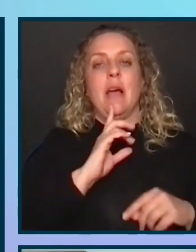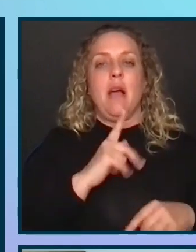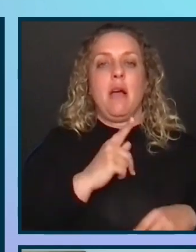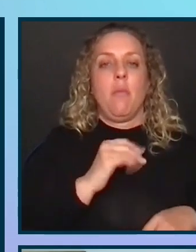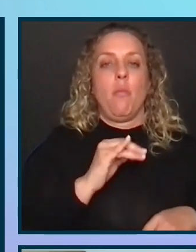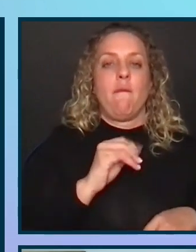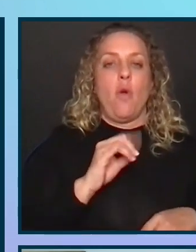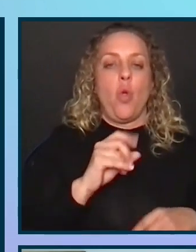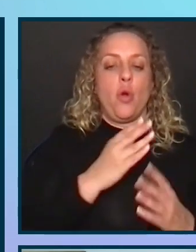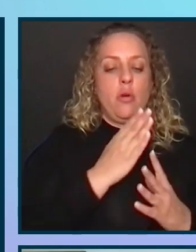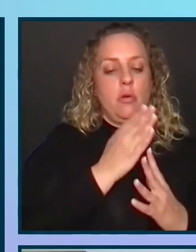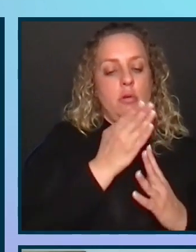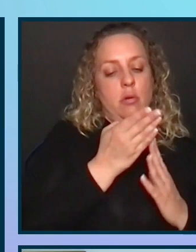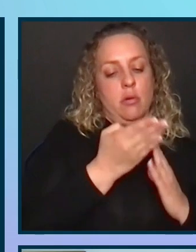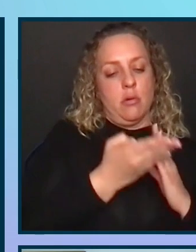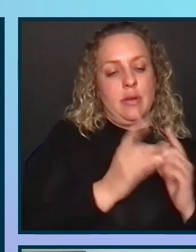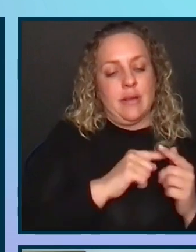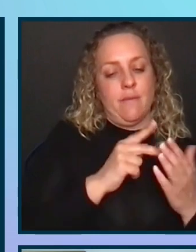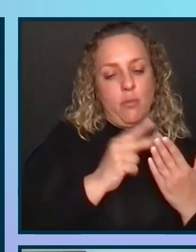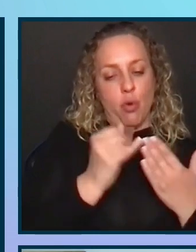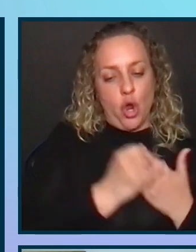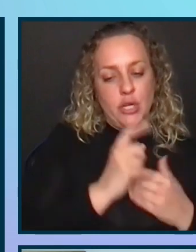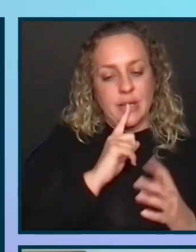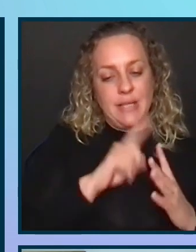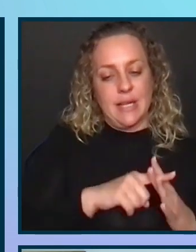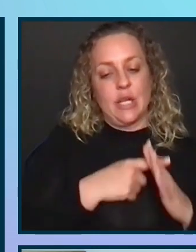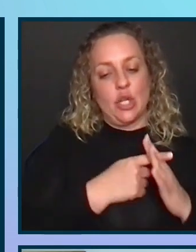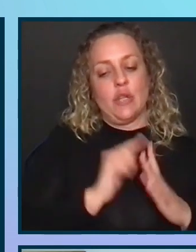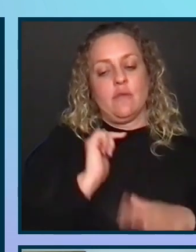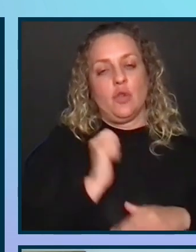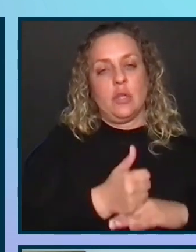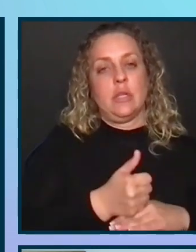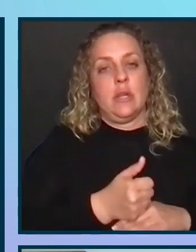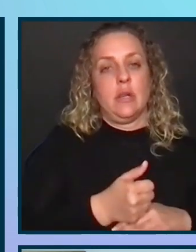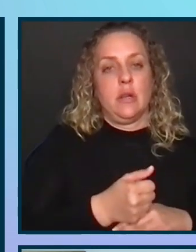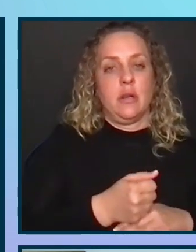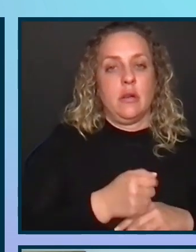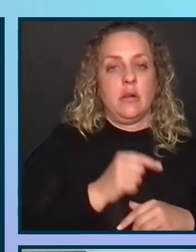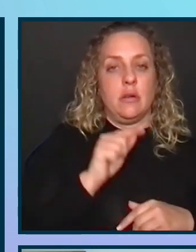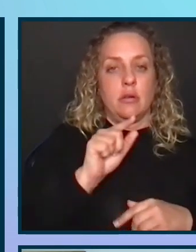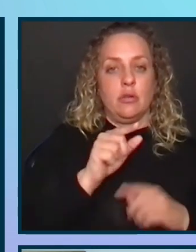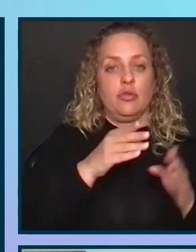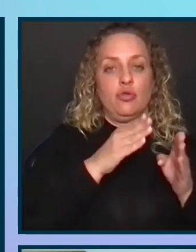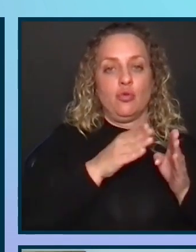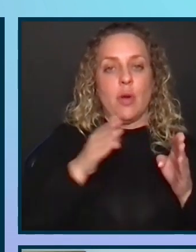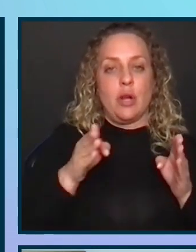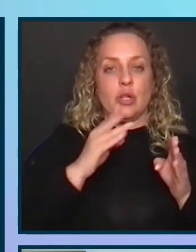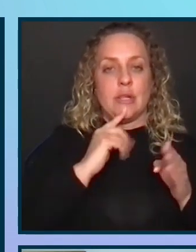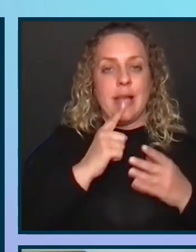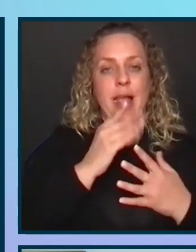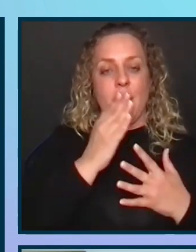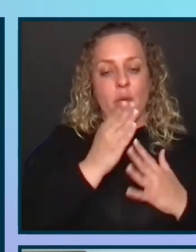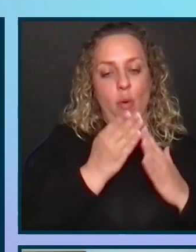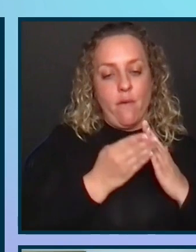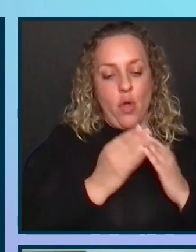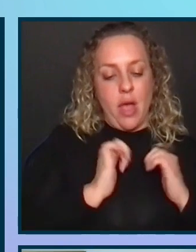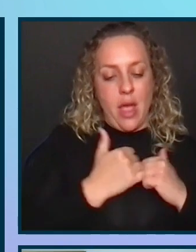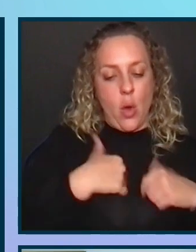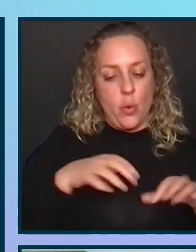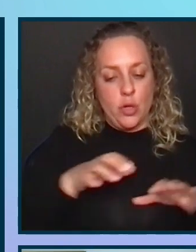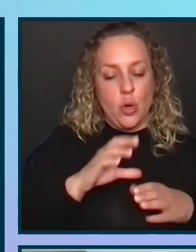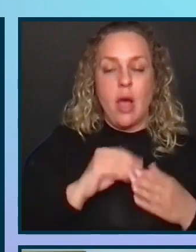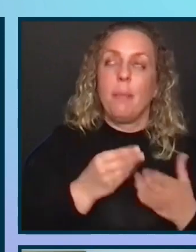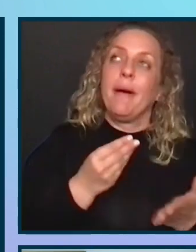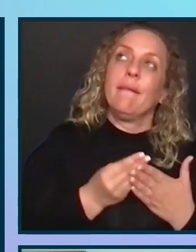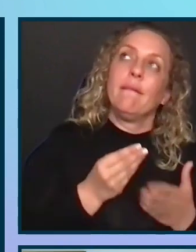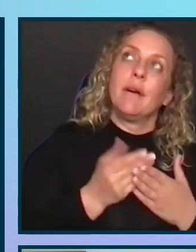be the set of projects and initiatives that put this in place. The strategy and the portfolio follow what we want to do. How am I funding my